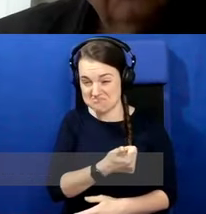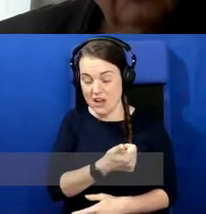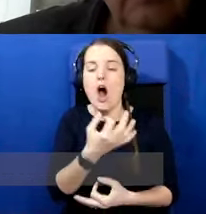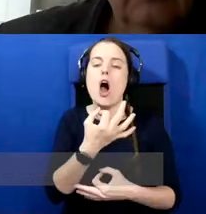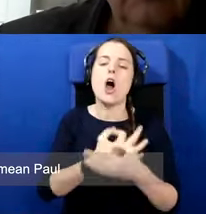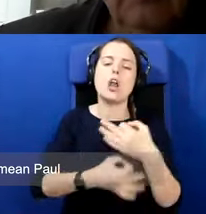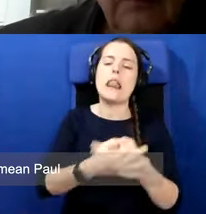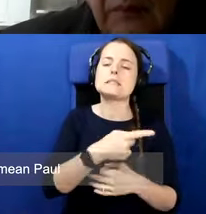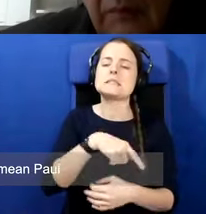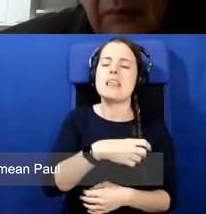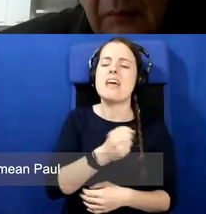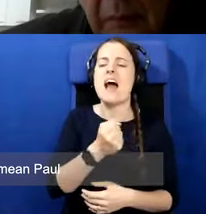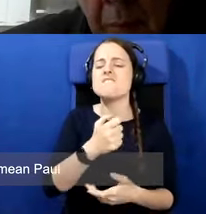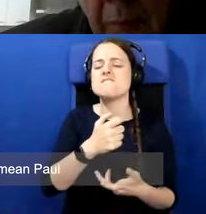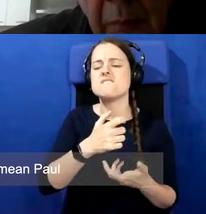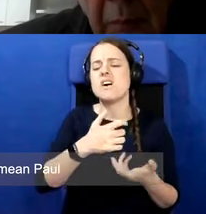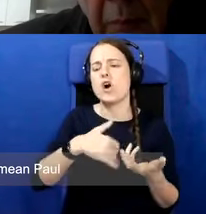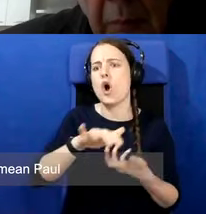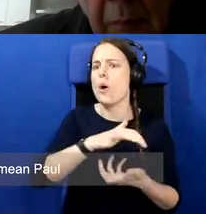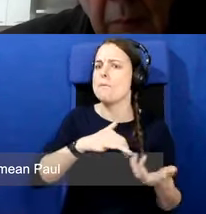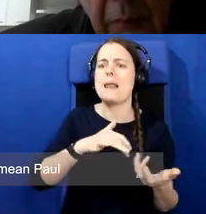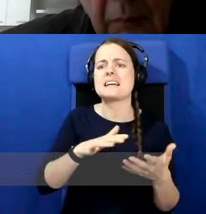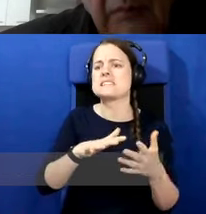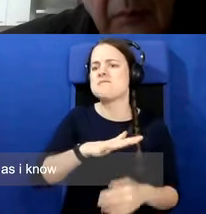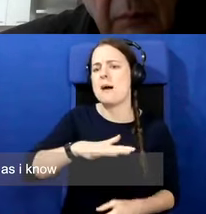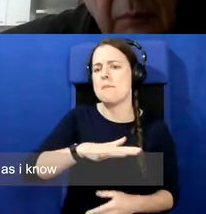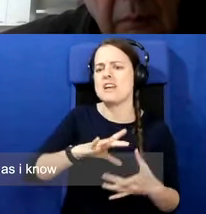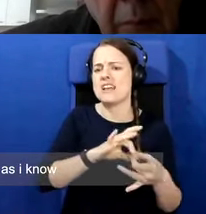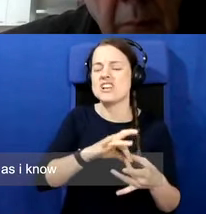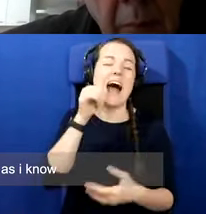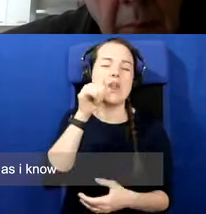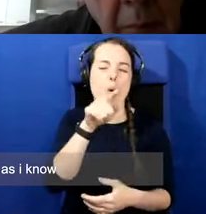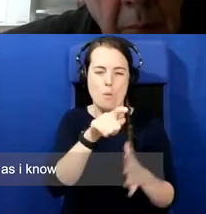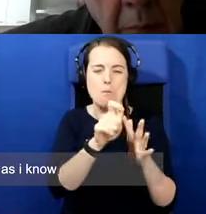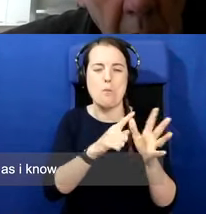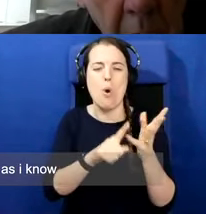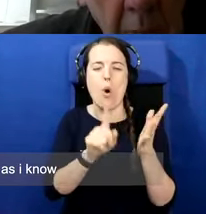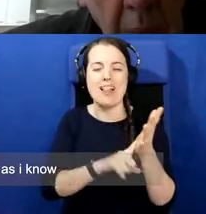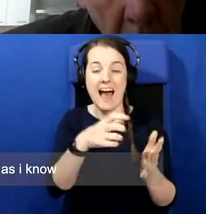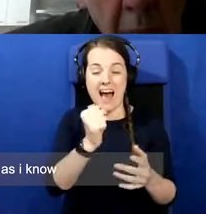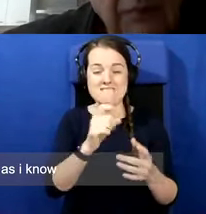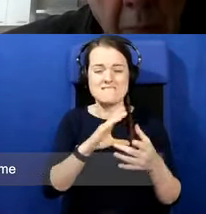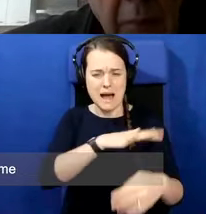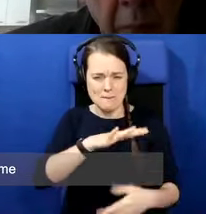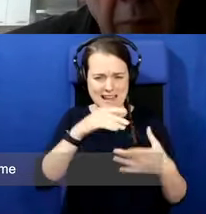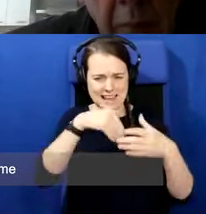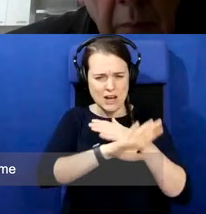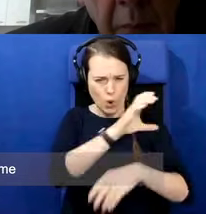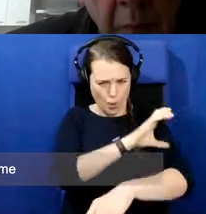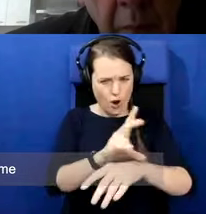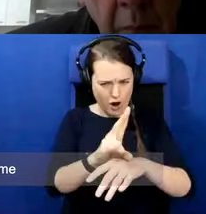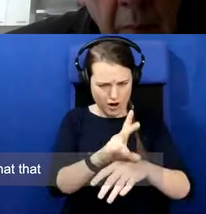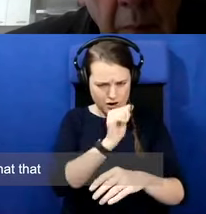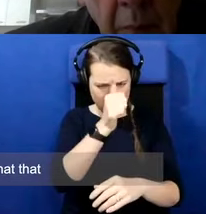of complex family relationships. mean, Paul, I know has relatives from Cork, as far as I know, but unless they had some,